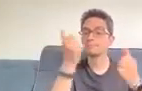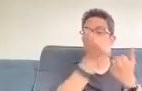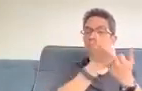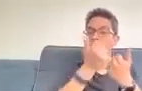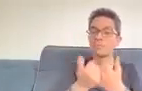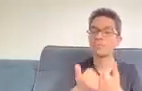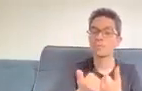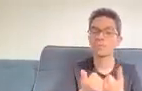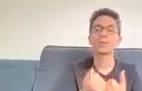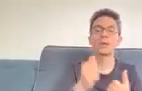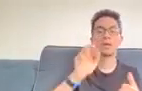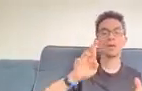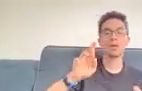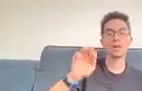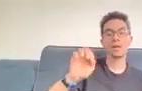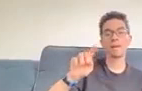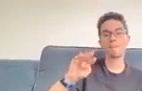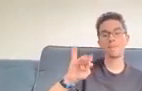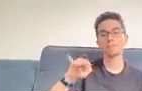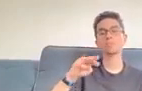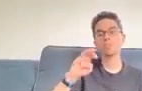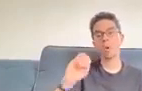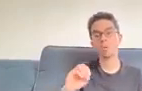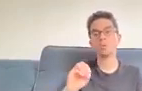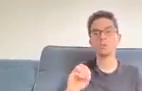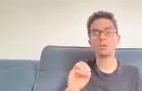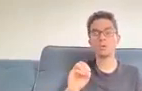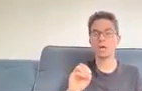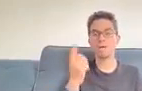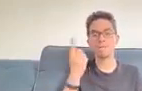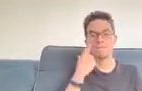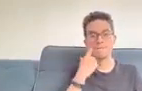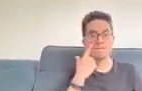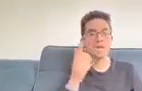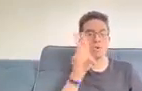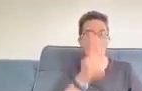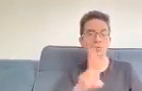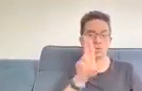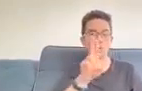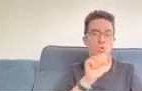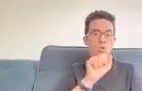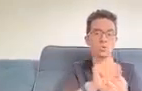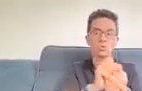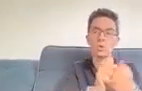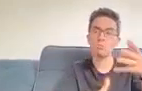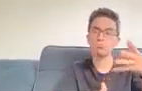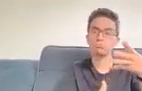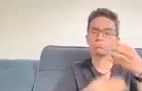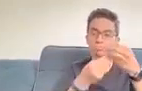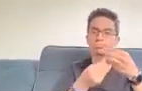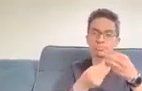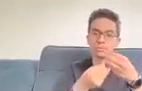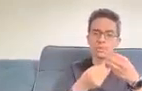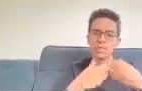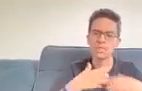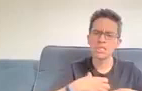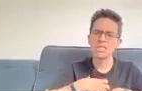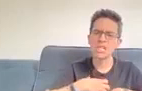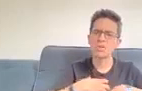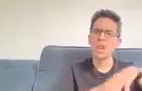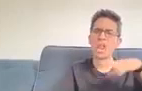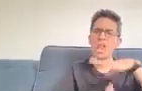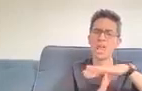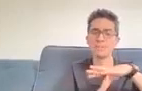together in a very limited way. They've proven to be quite successful. And I think Stephen Hawking is a beautiful example of that.